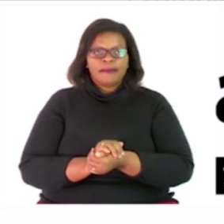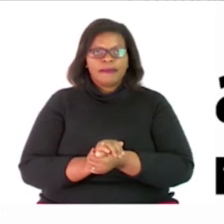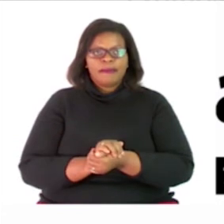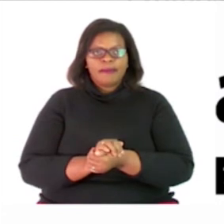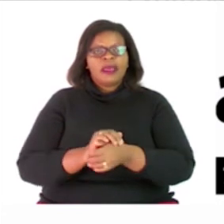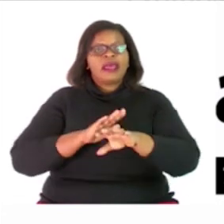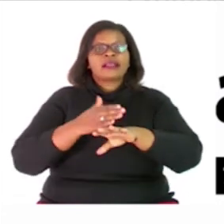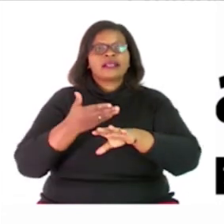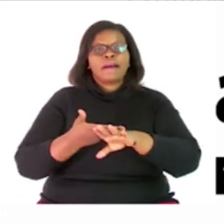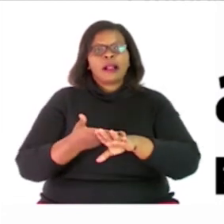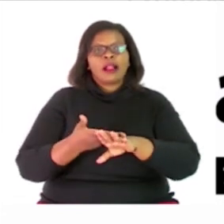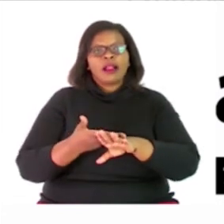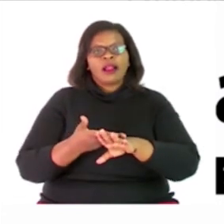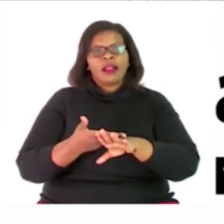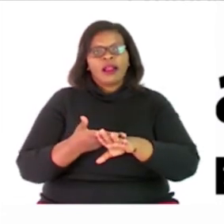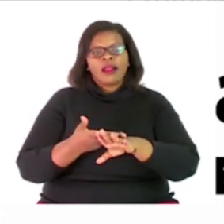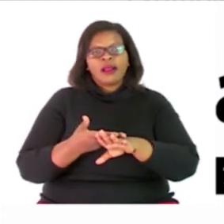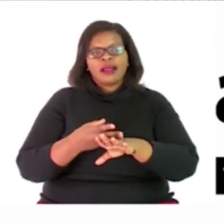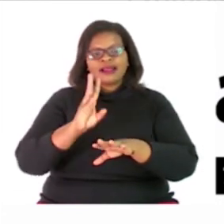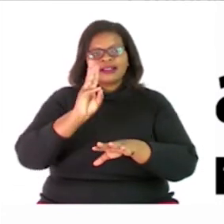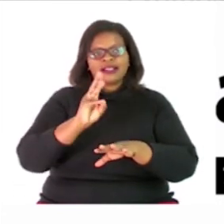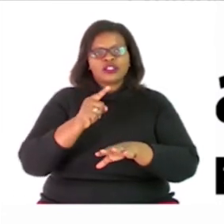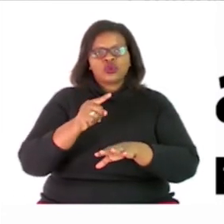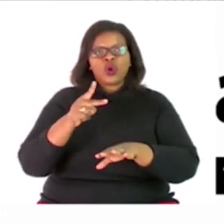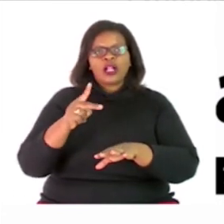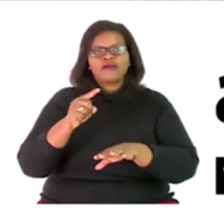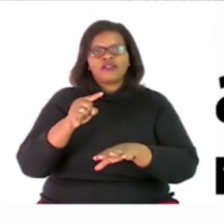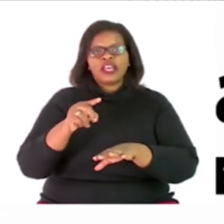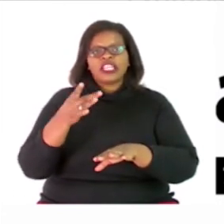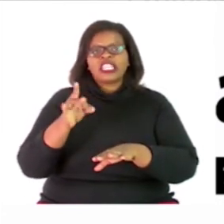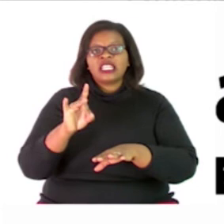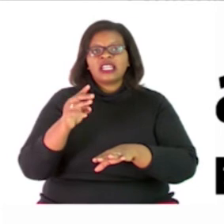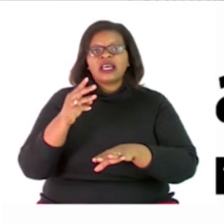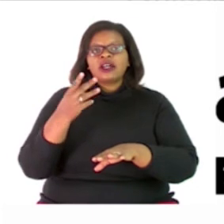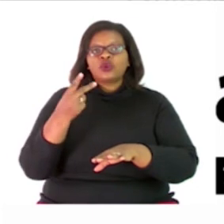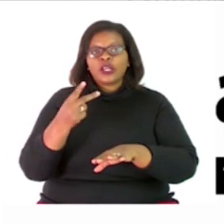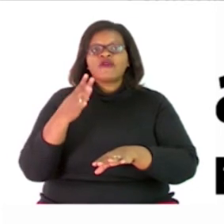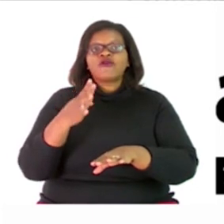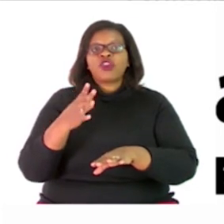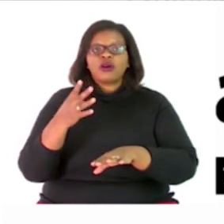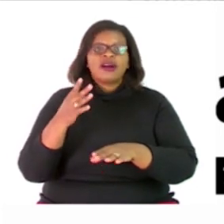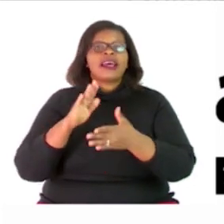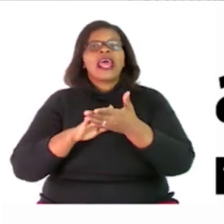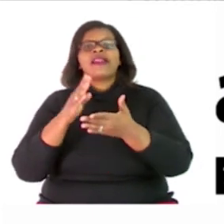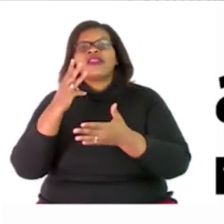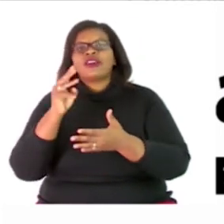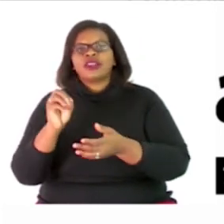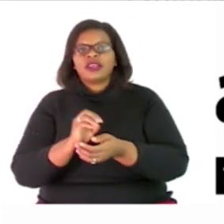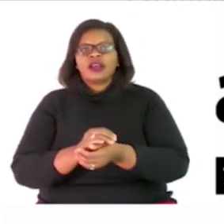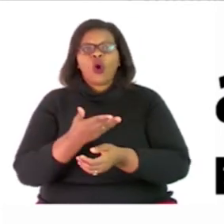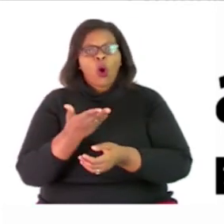for example 6 12 18 24 and 30 are